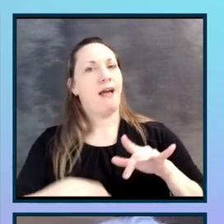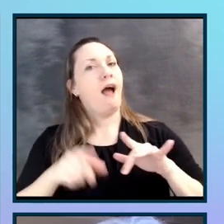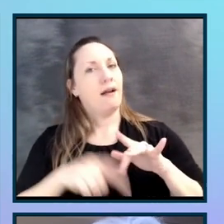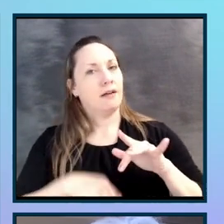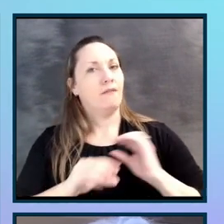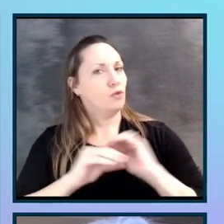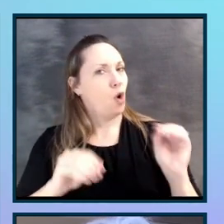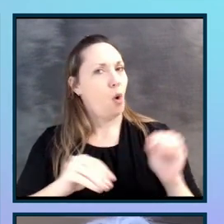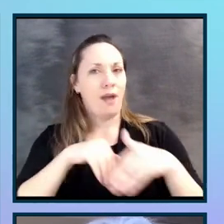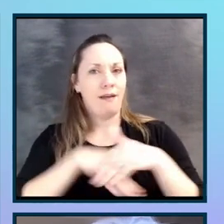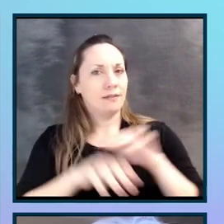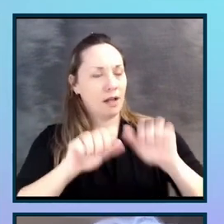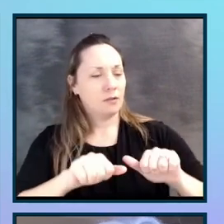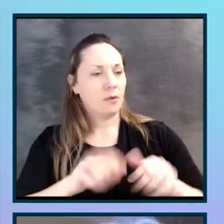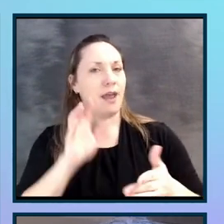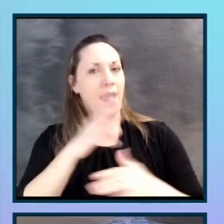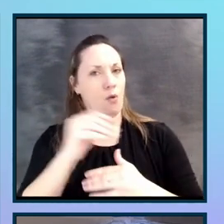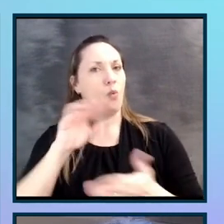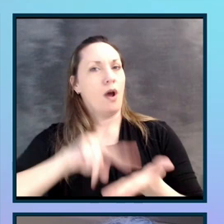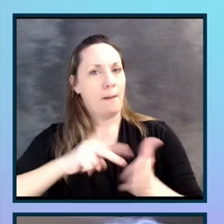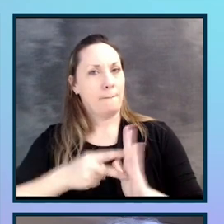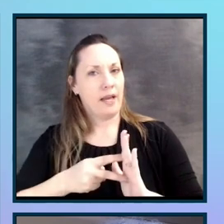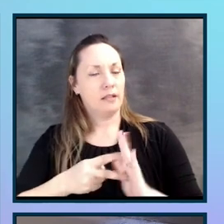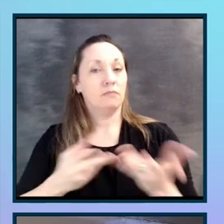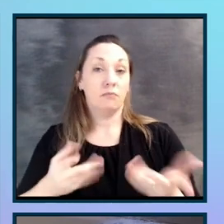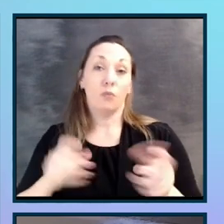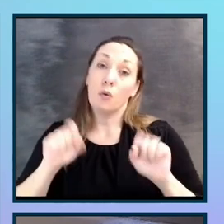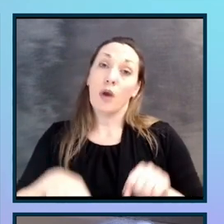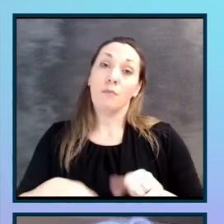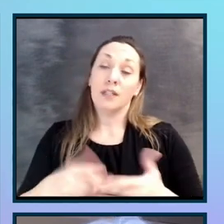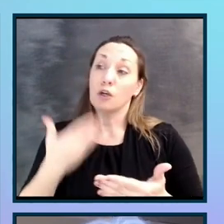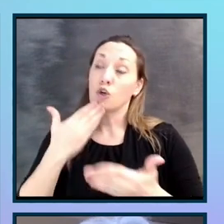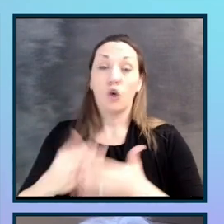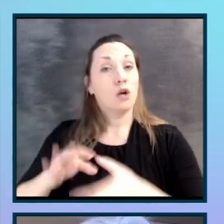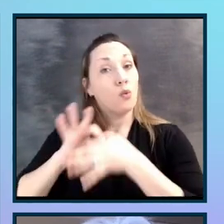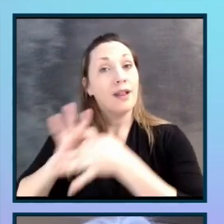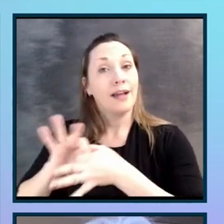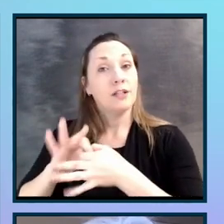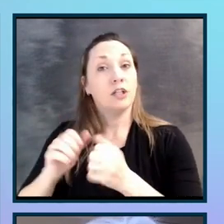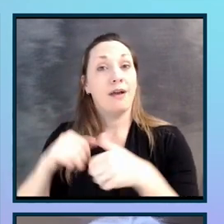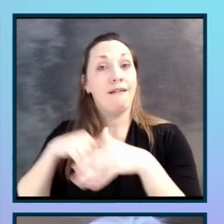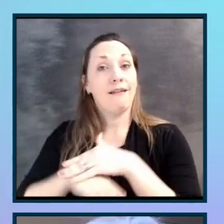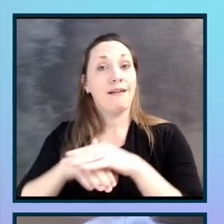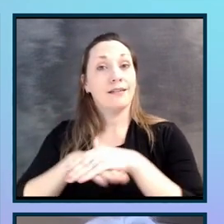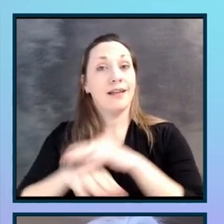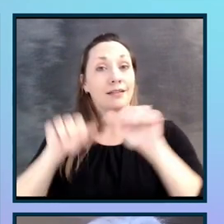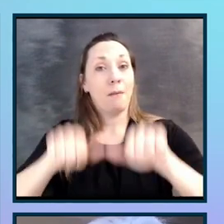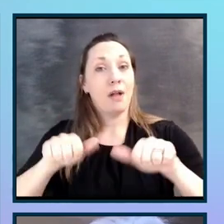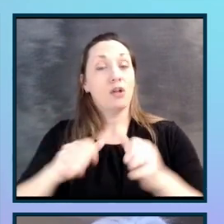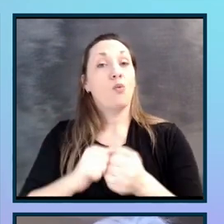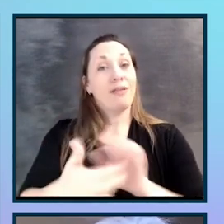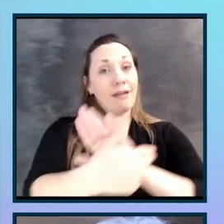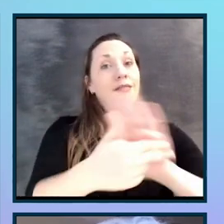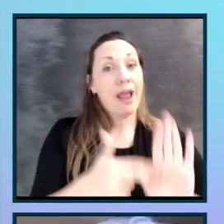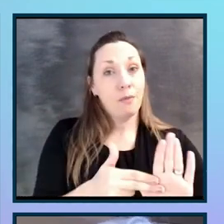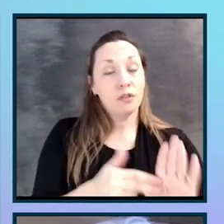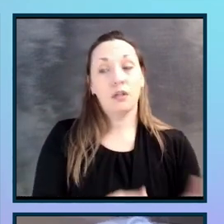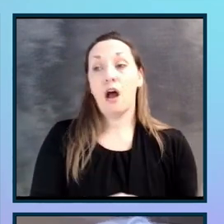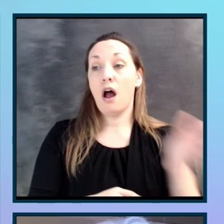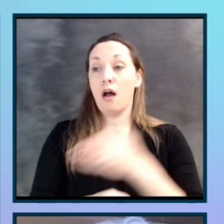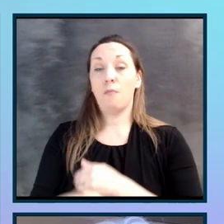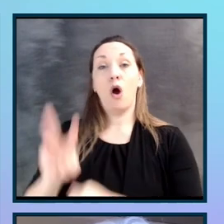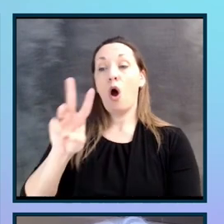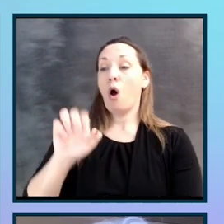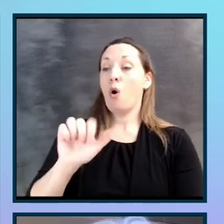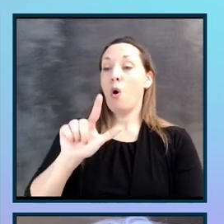we were able to get this great relationship and good accessibility with the labels. Walmart also was a